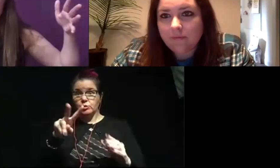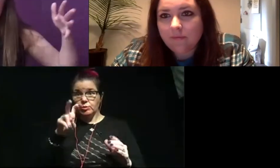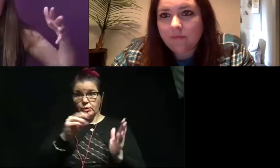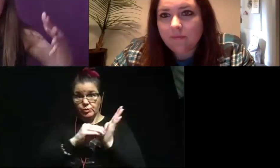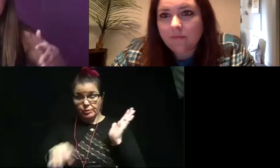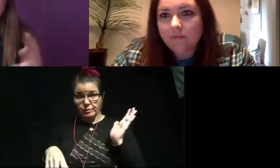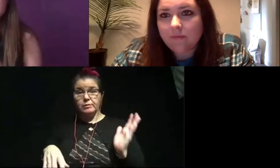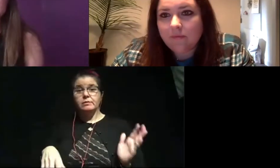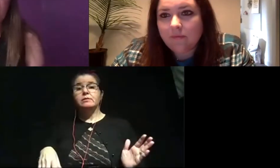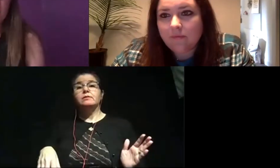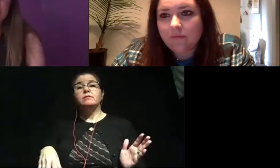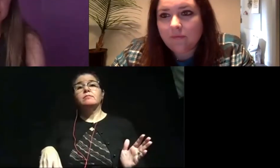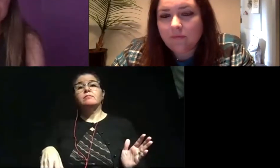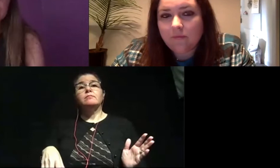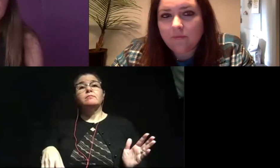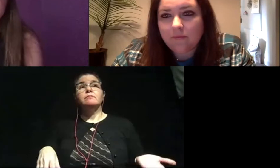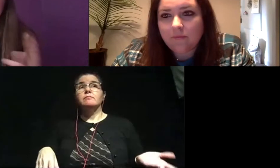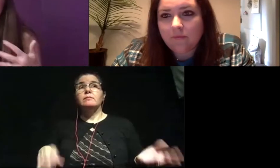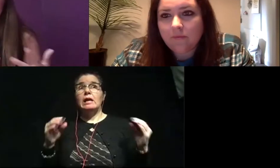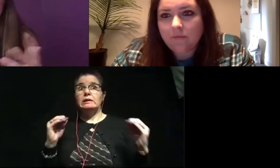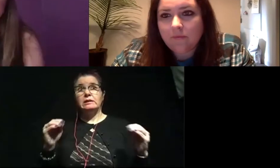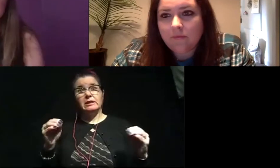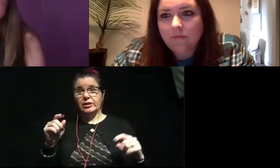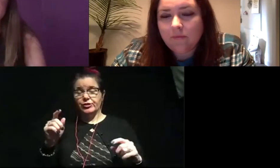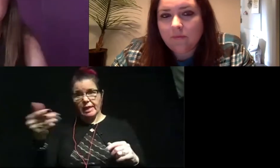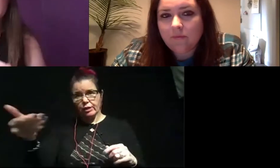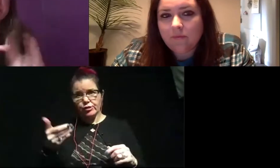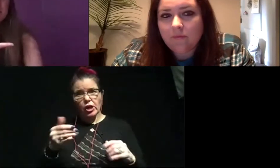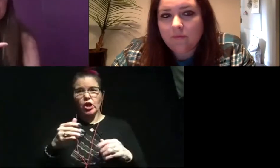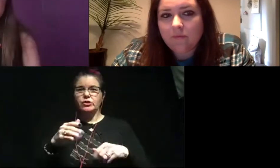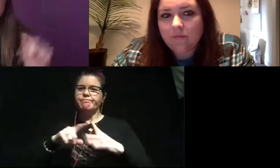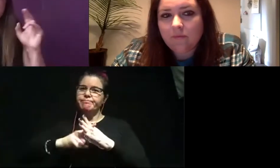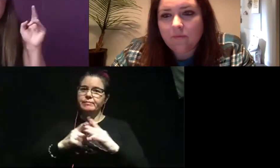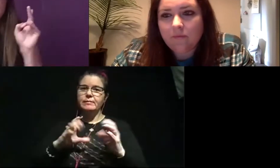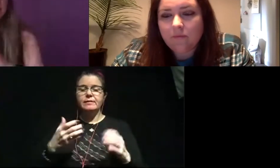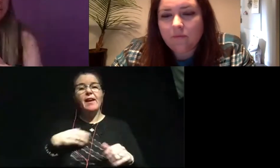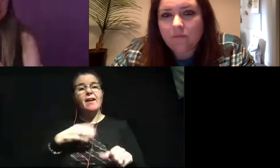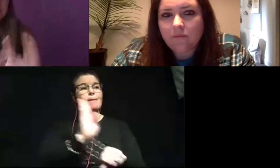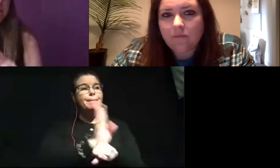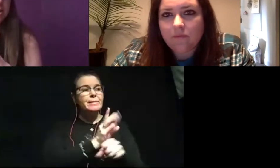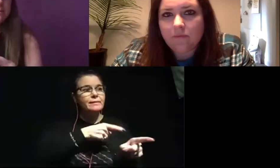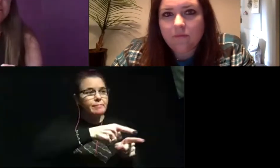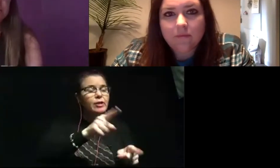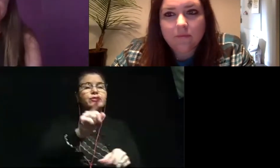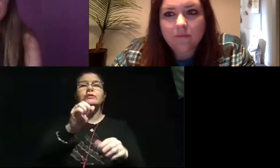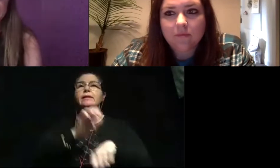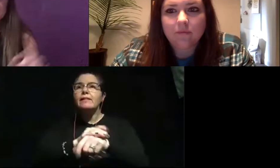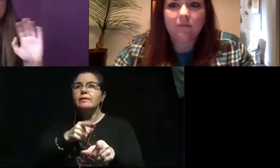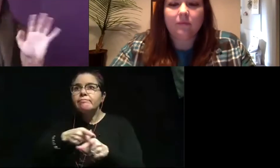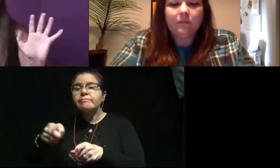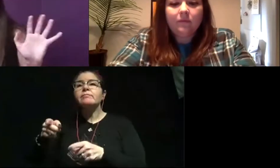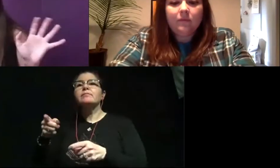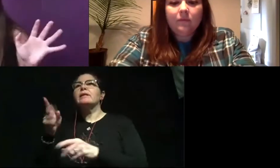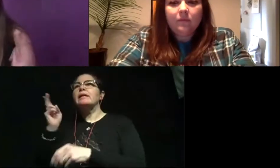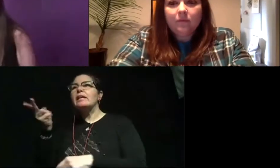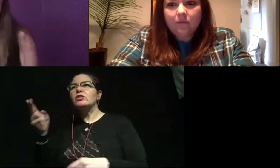and I teach a lot of intro classes, which means I have business majors. I have English majors, history majors who are like, I'm not